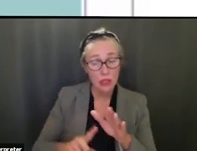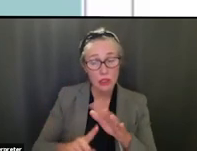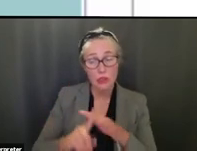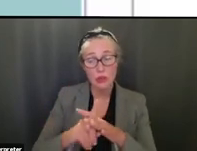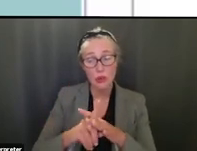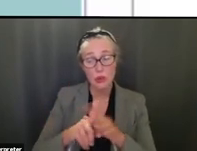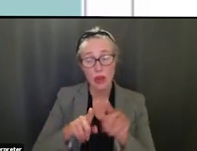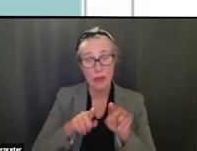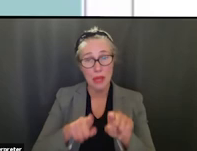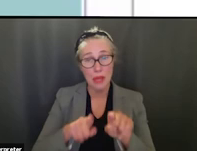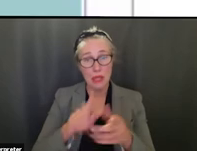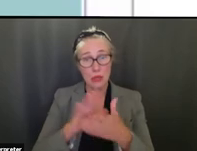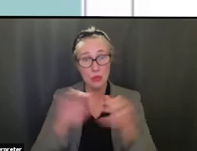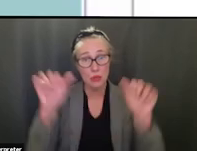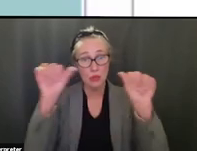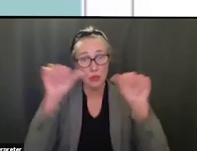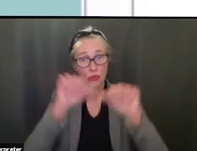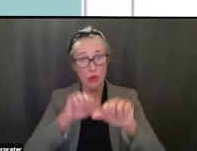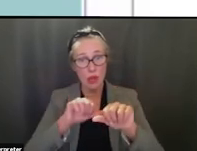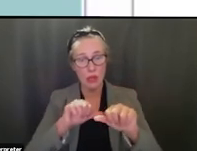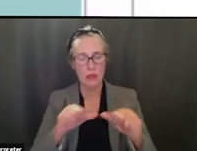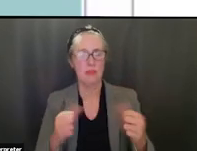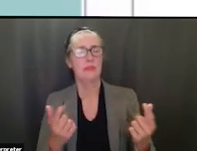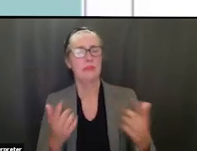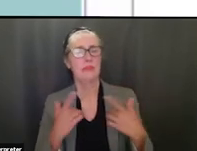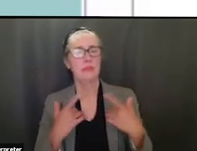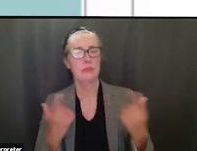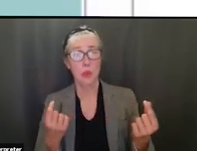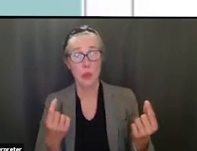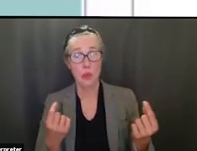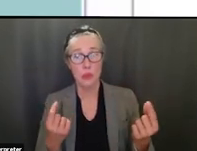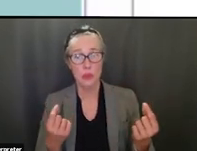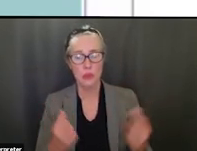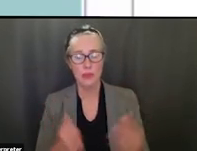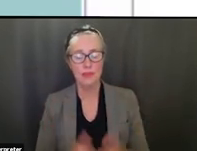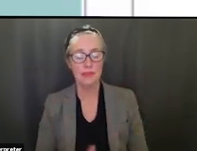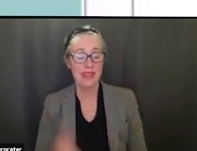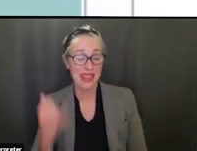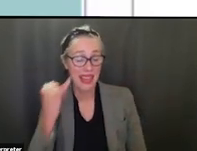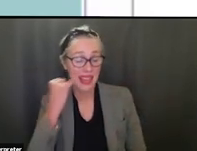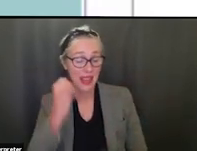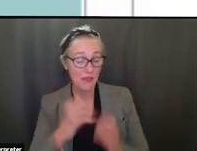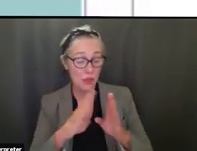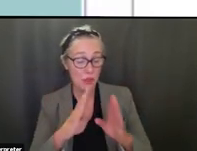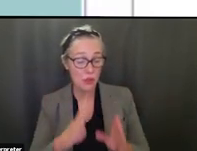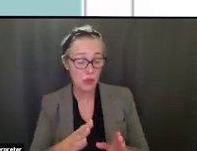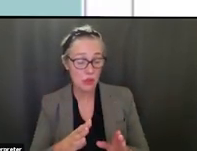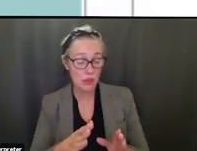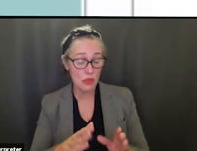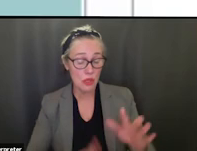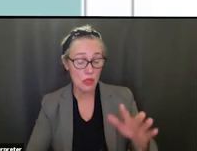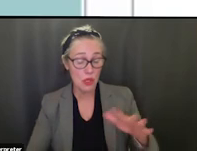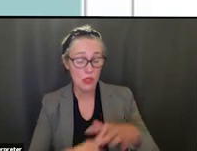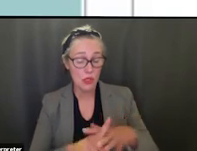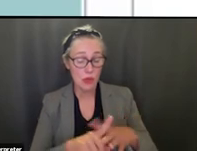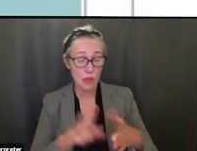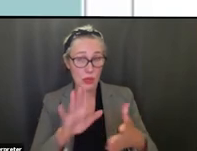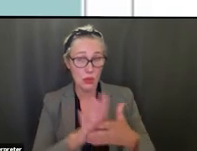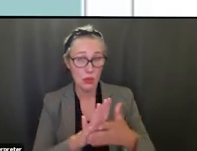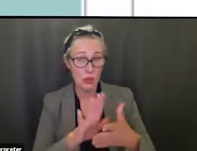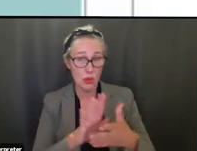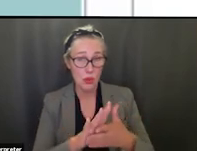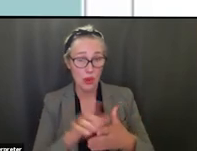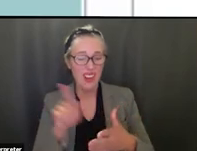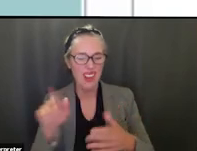a student um soon comes to school and they are under the influence of alcohol they're